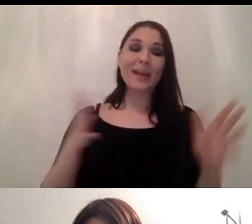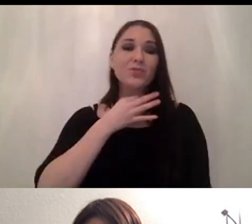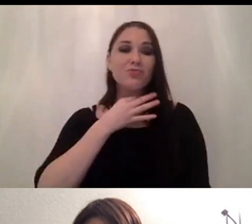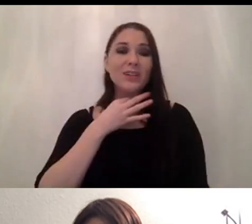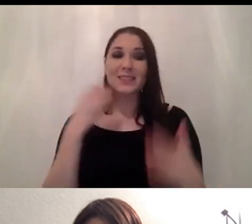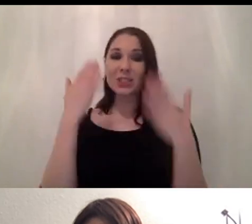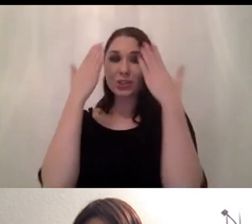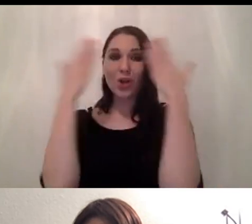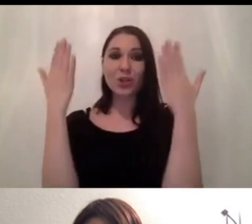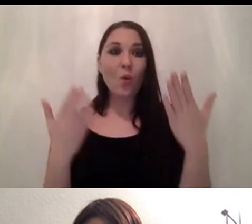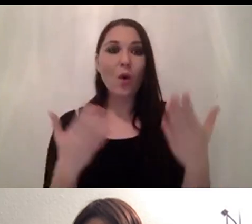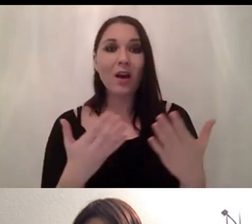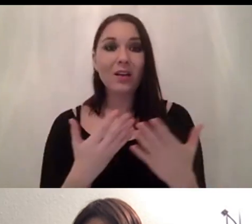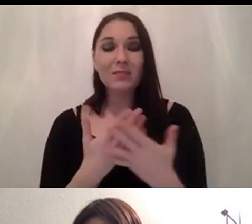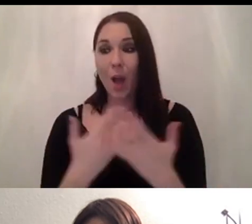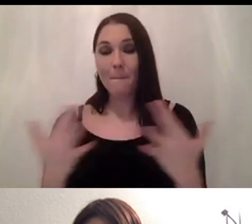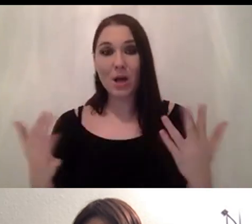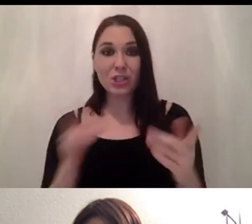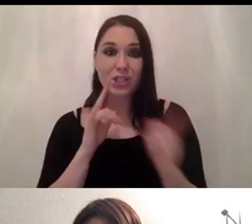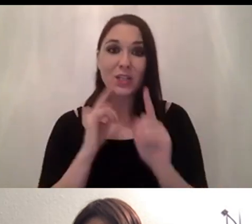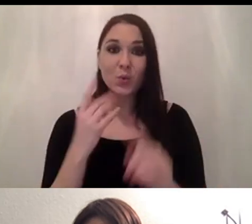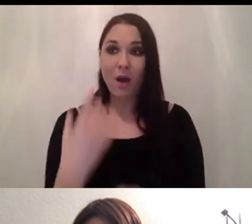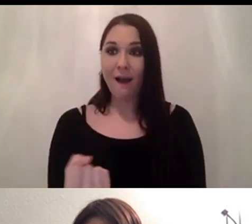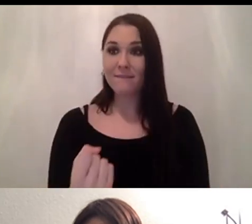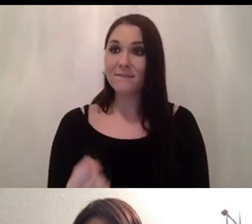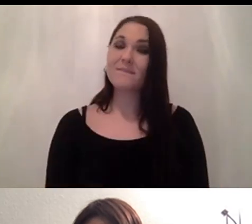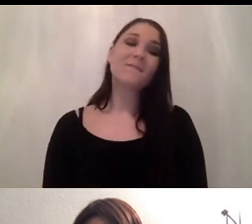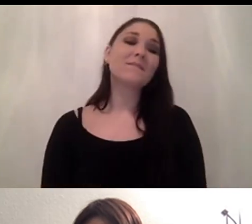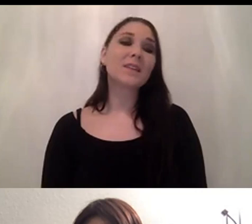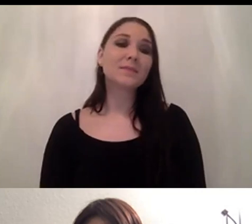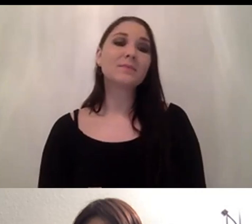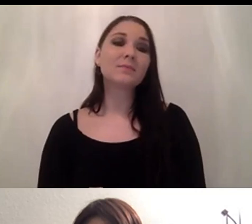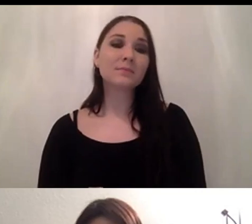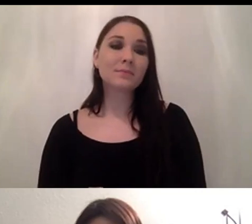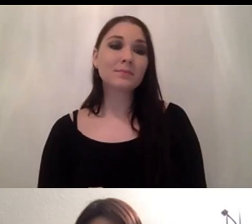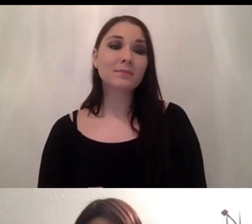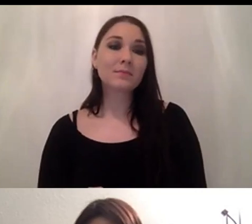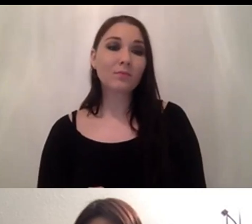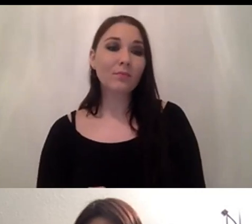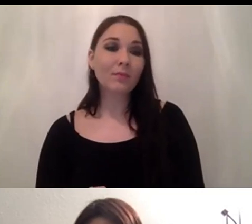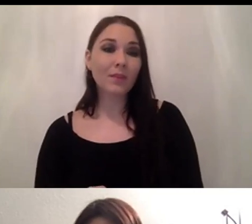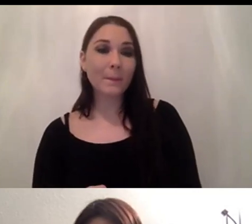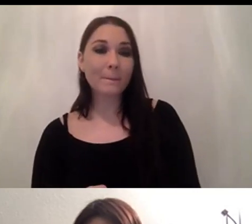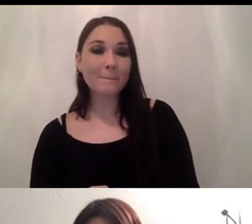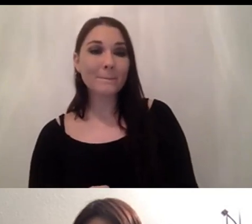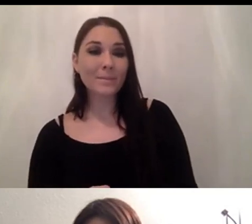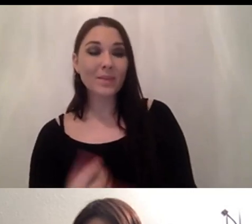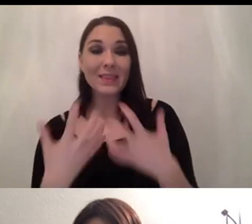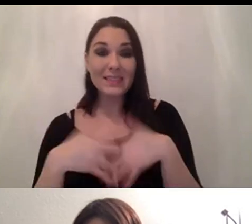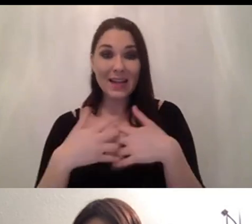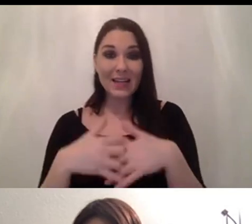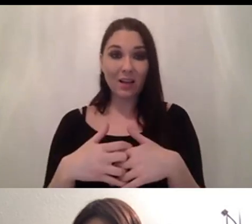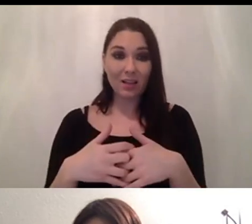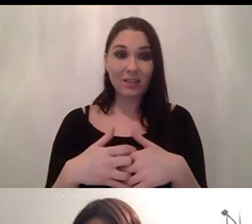you have so that's on the technical side right so the biggest risk is always not clearly defining the business problem but then well the technical side is just